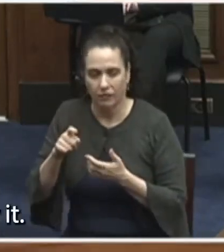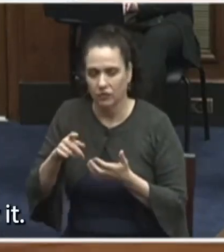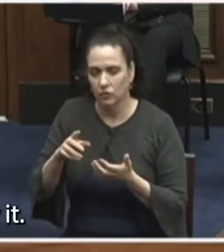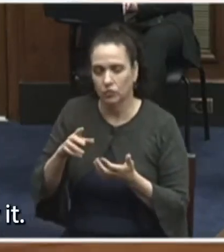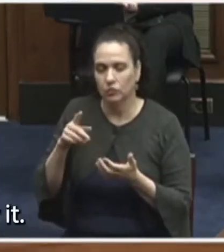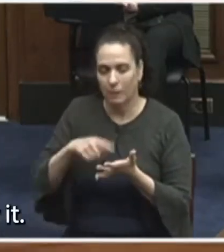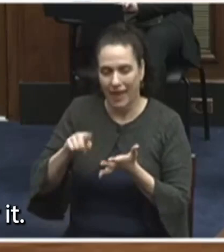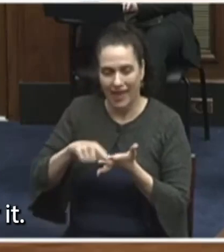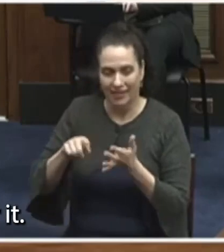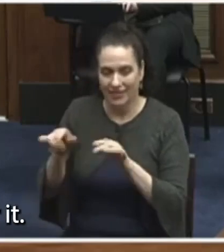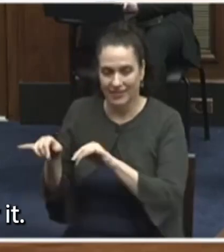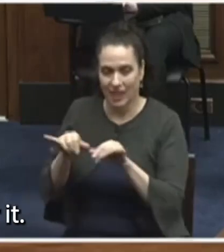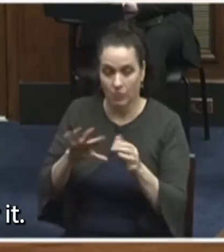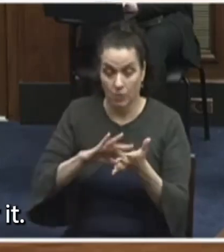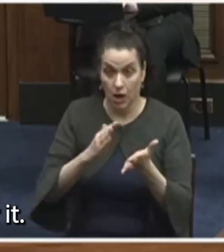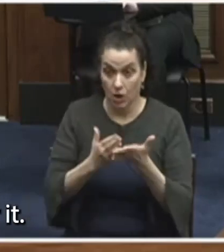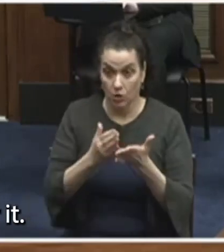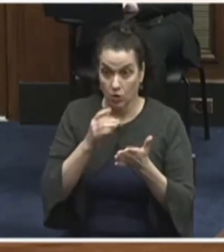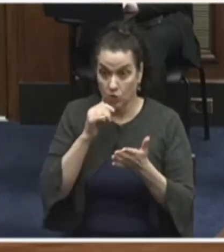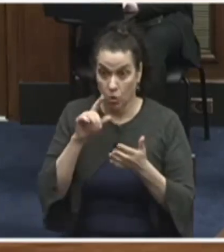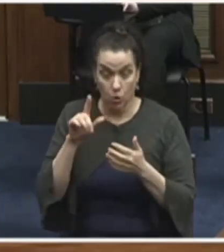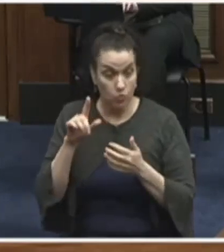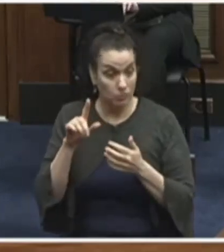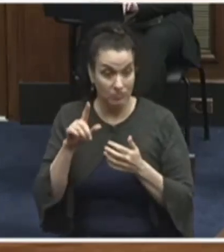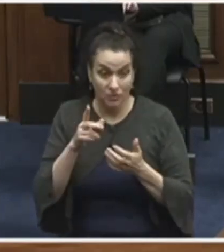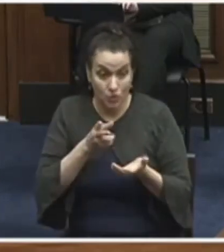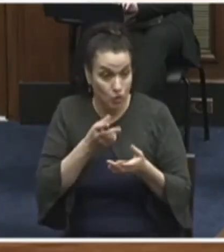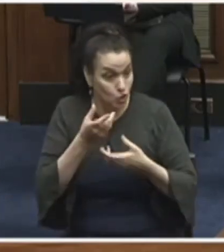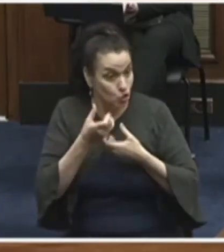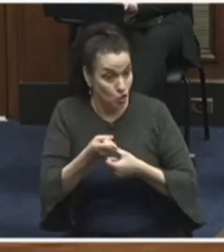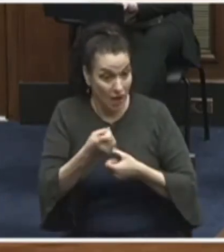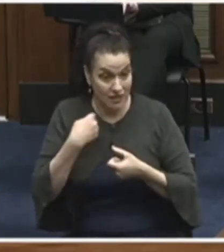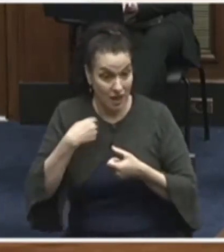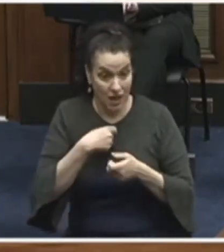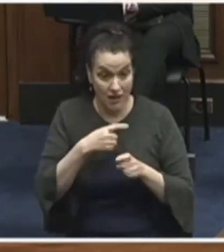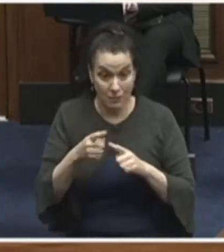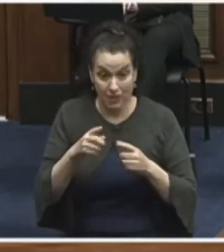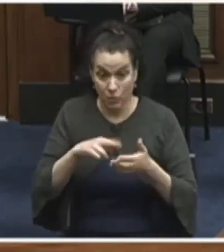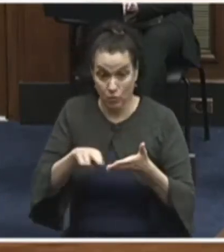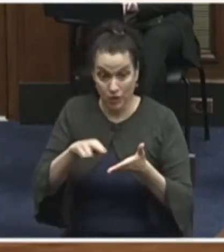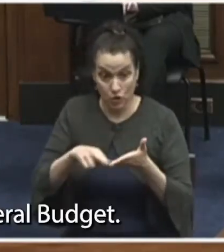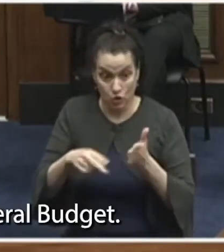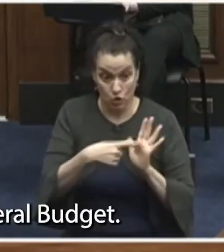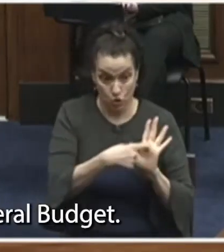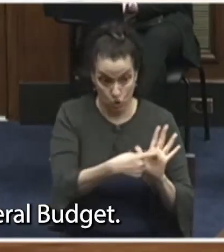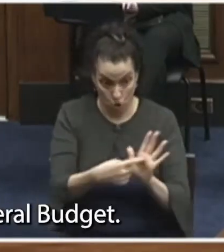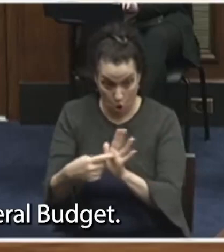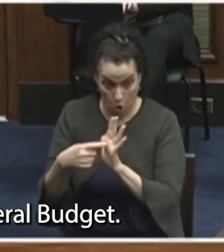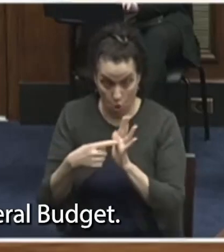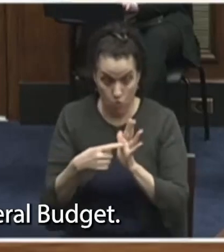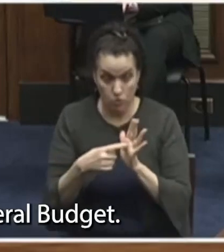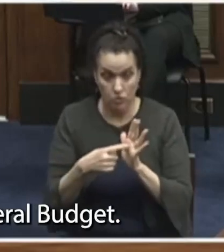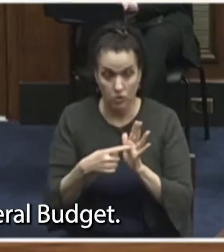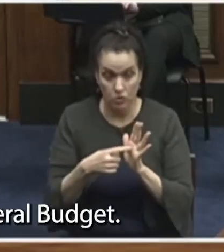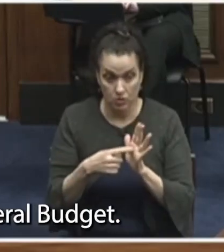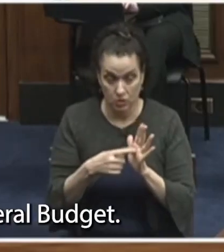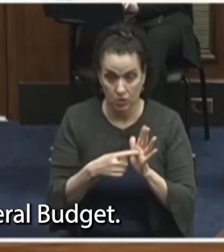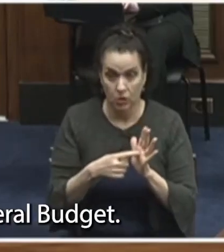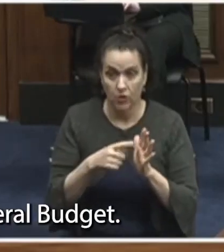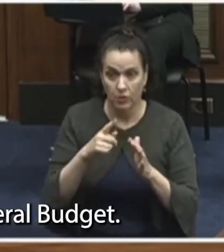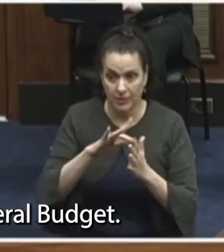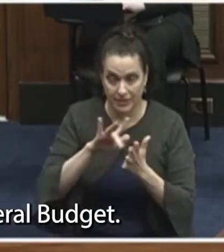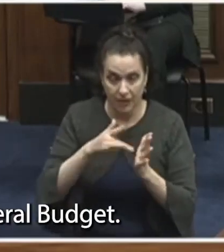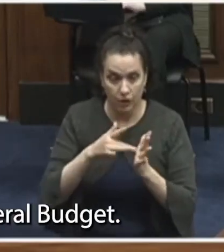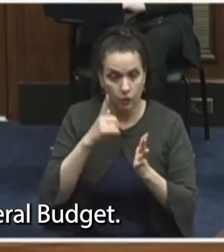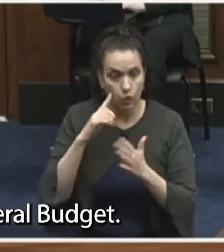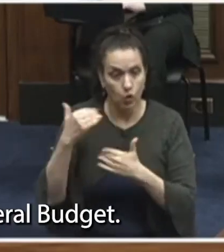you don't even have to take just our word for it. In fact, that conclusion has been confirmed via thorough research by the Center for a